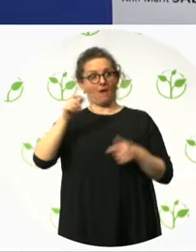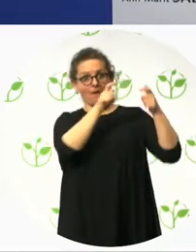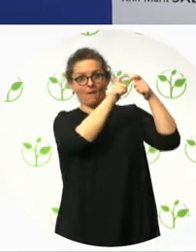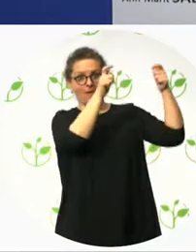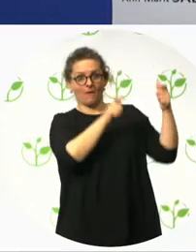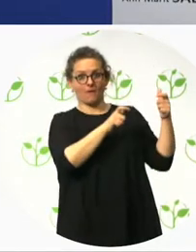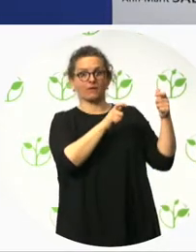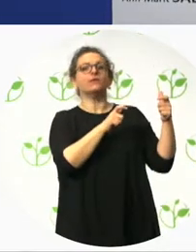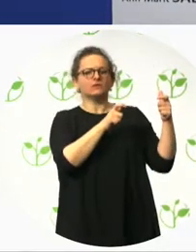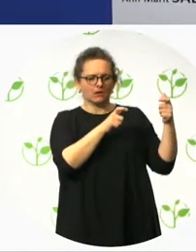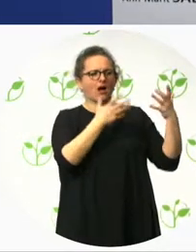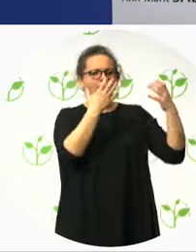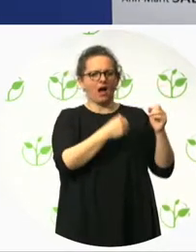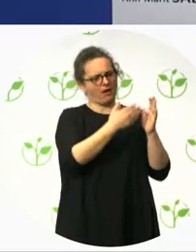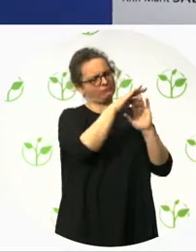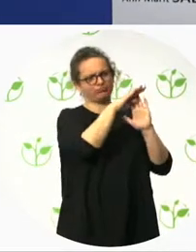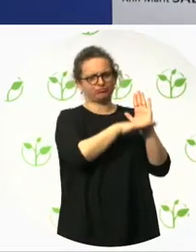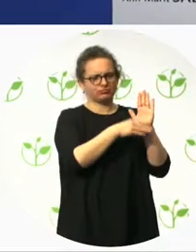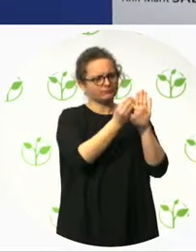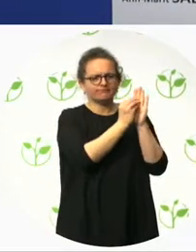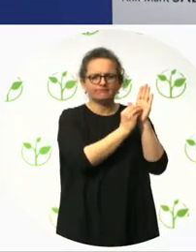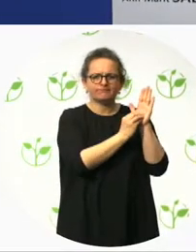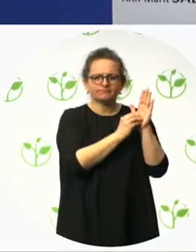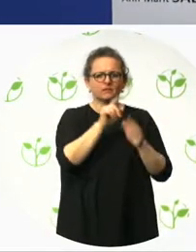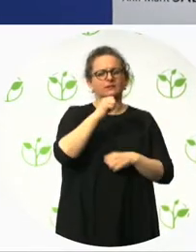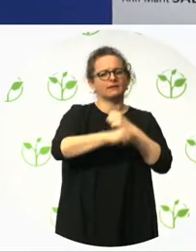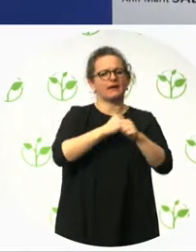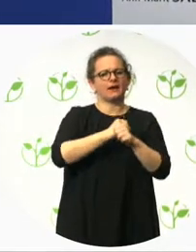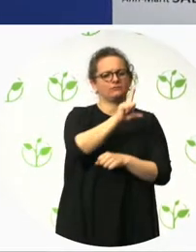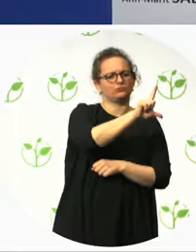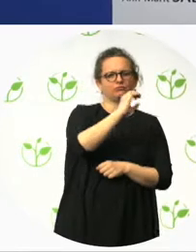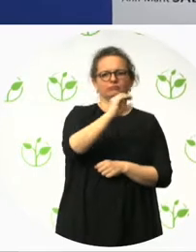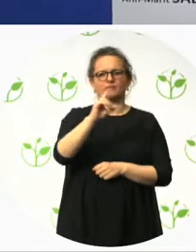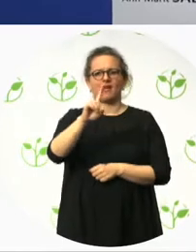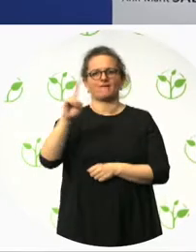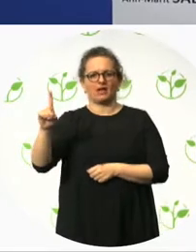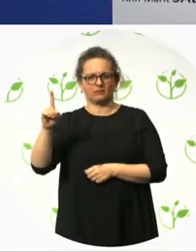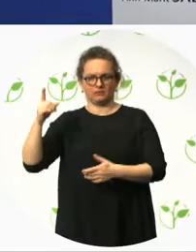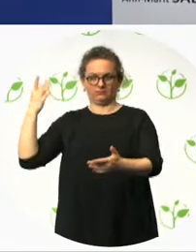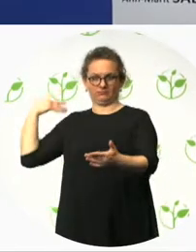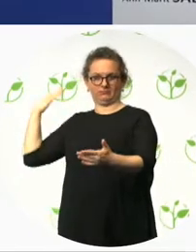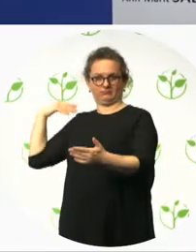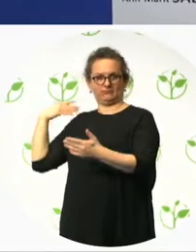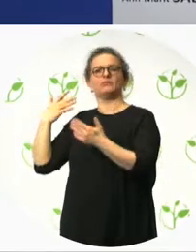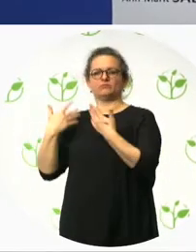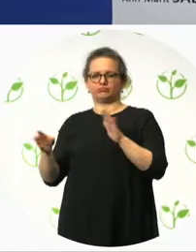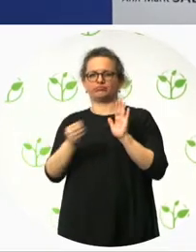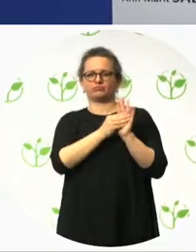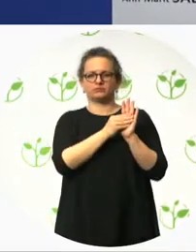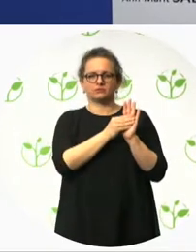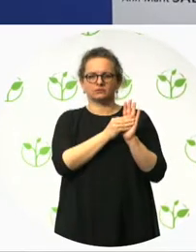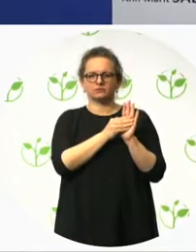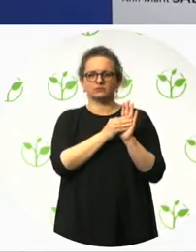Apple, talks about design is not just how it looks or how it feels. Design is how it actually